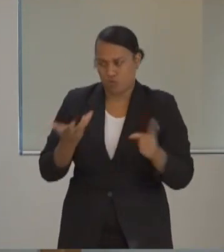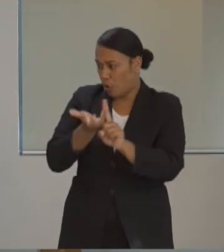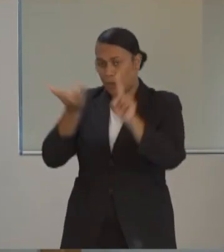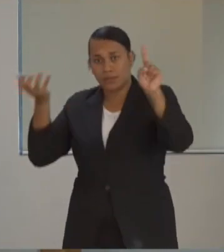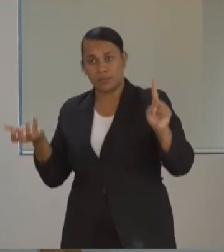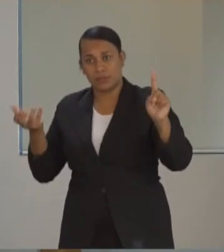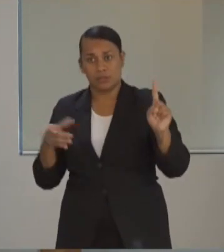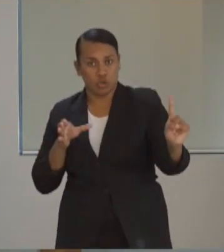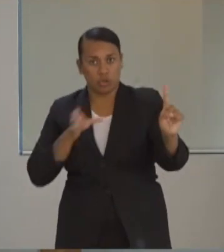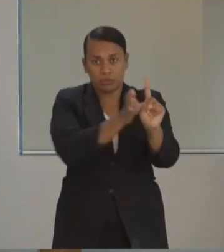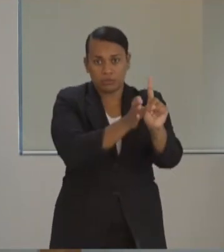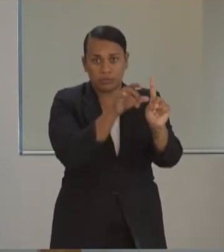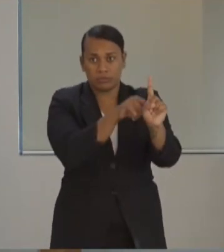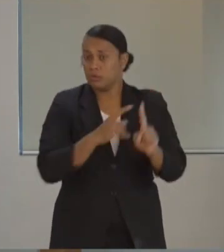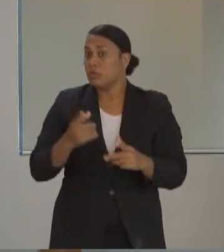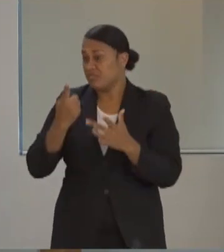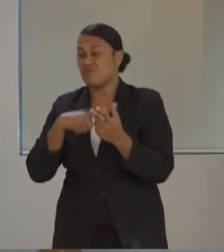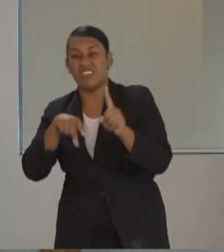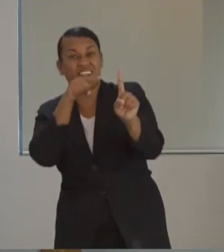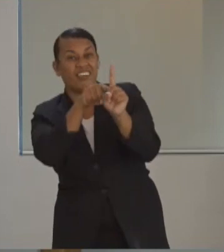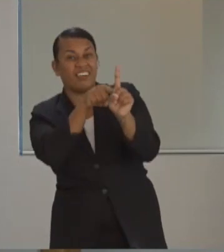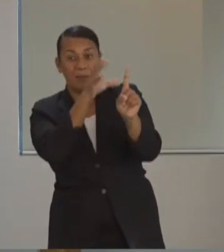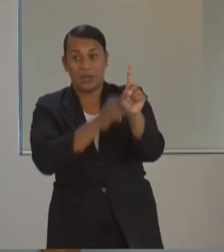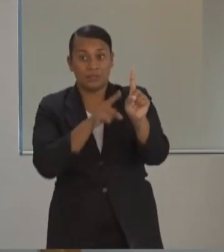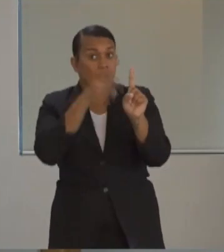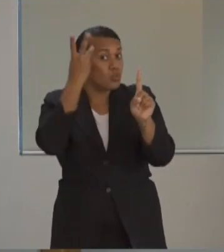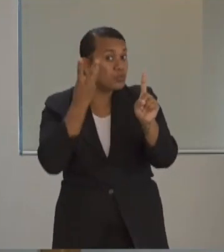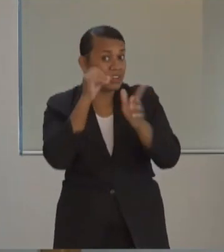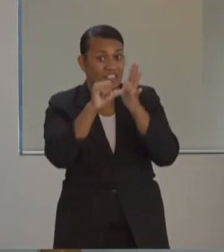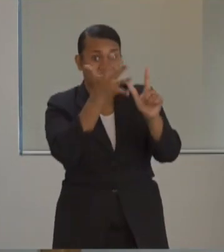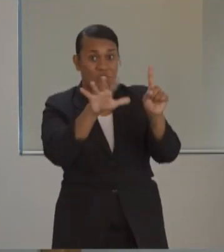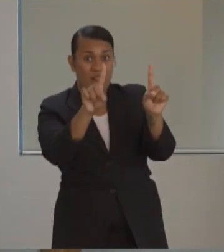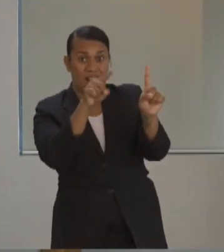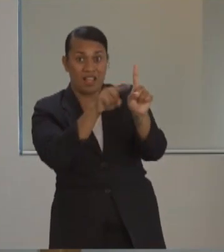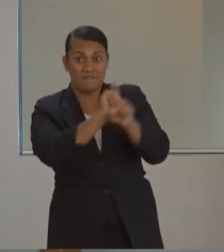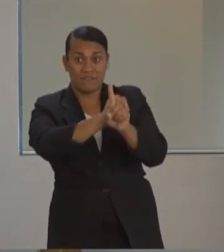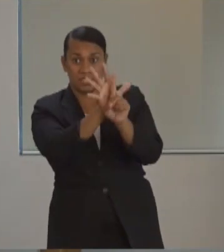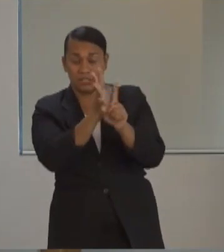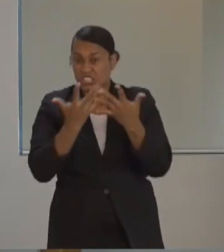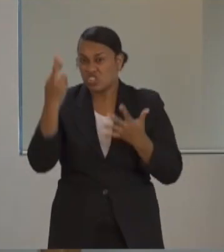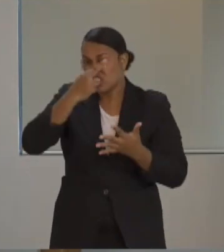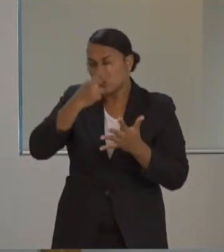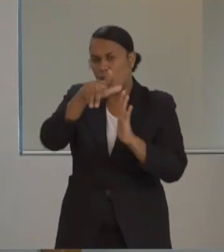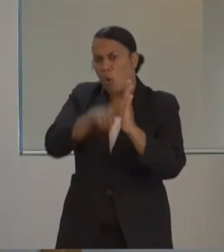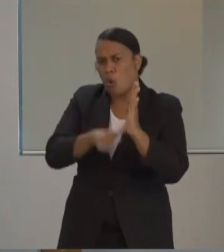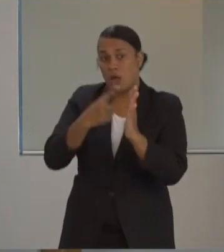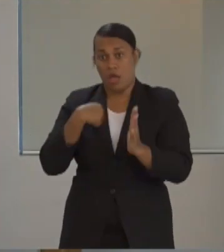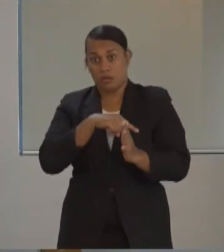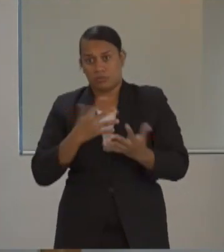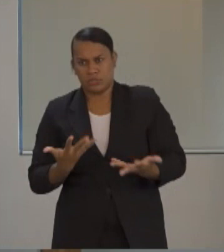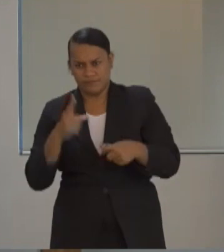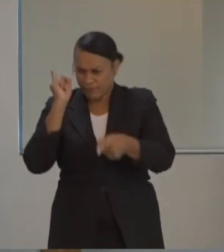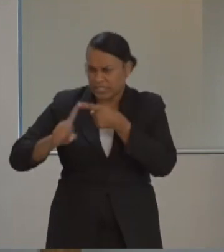Because of the low risk nature of this patient spreading the virus, and our ability to quickly test and contain a